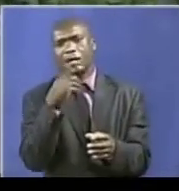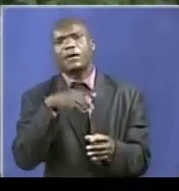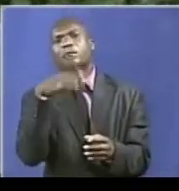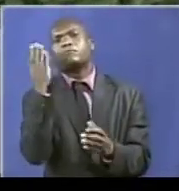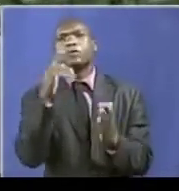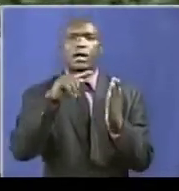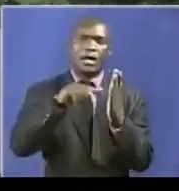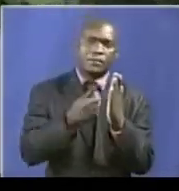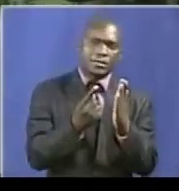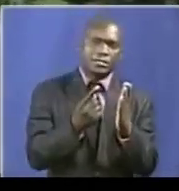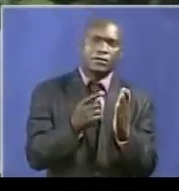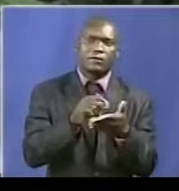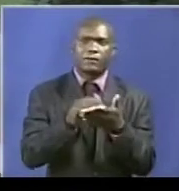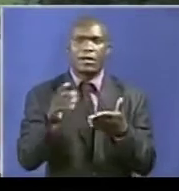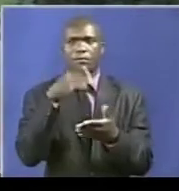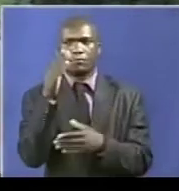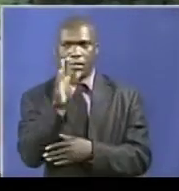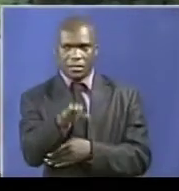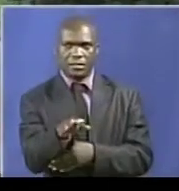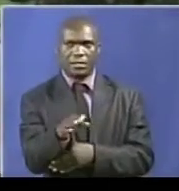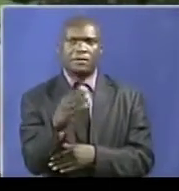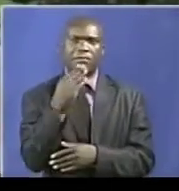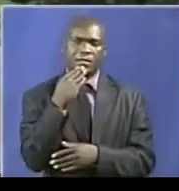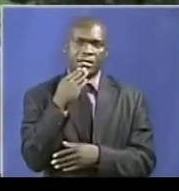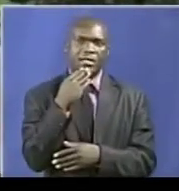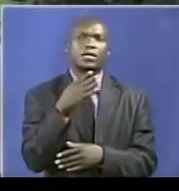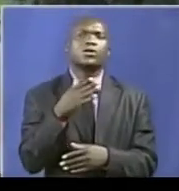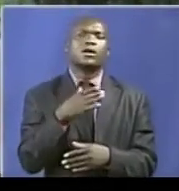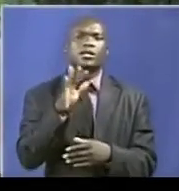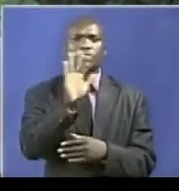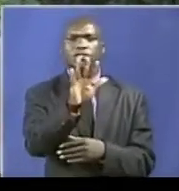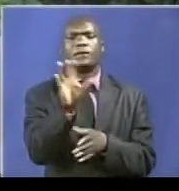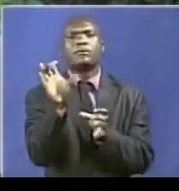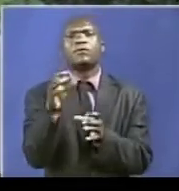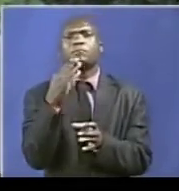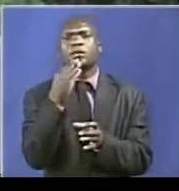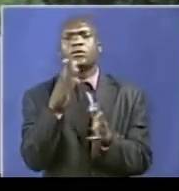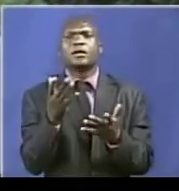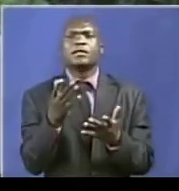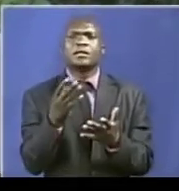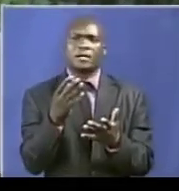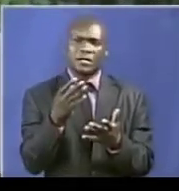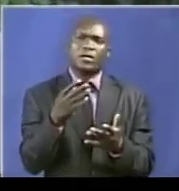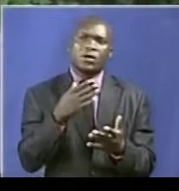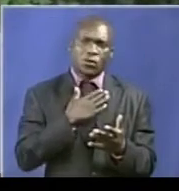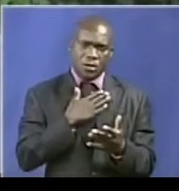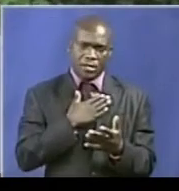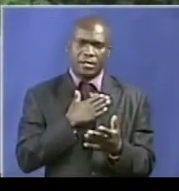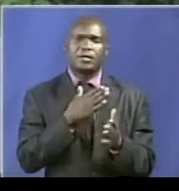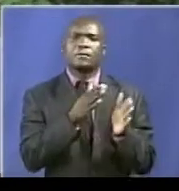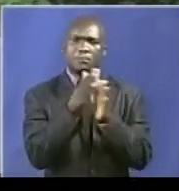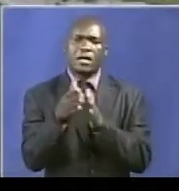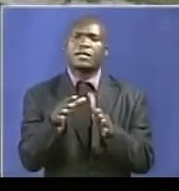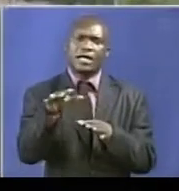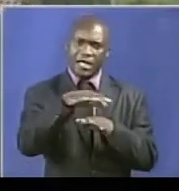also disappoint. They are bold statements but what we believe is that there is need to overhaul the